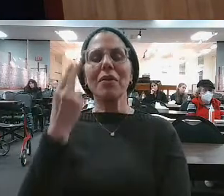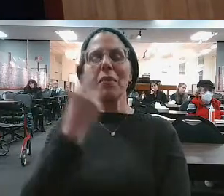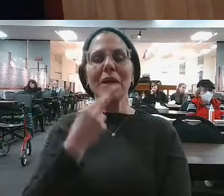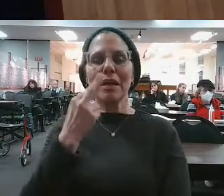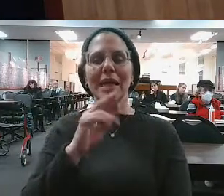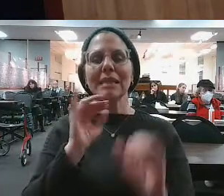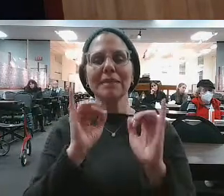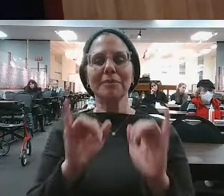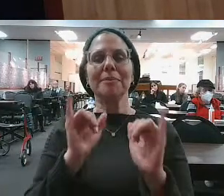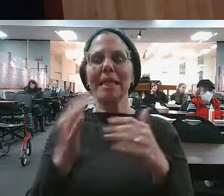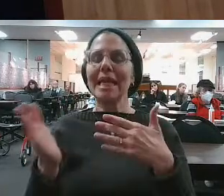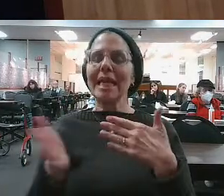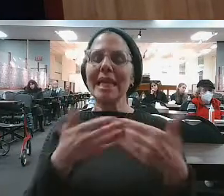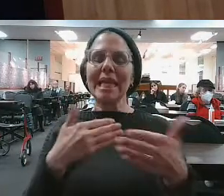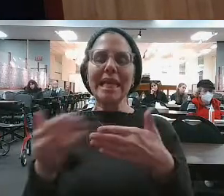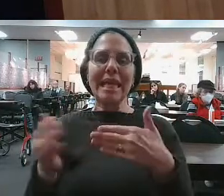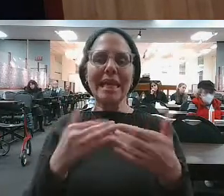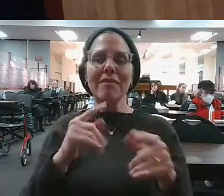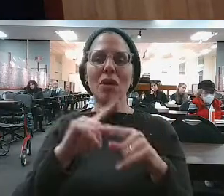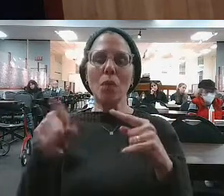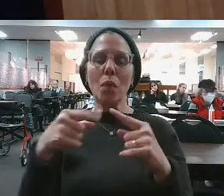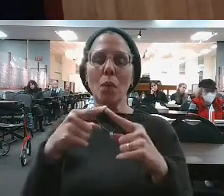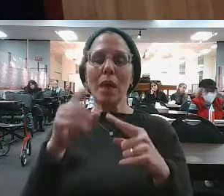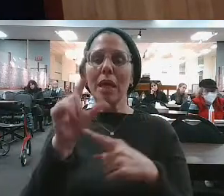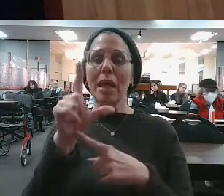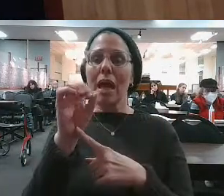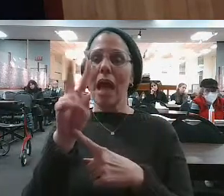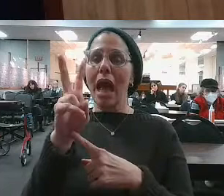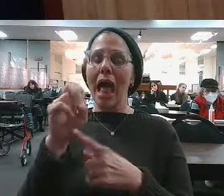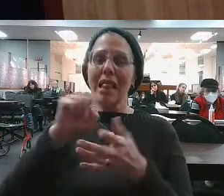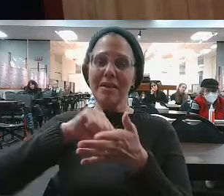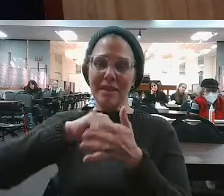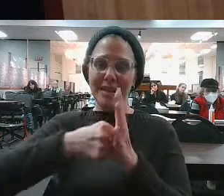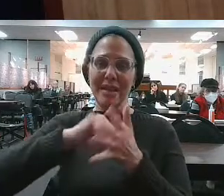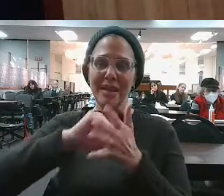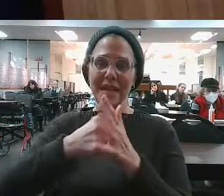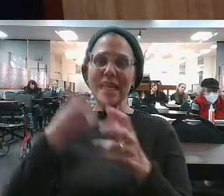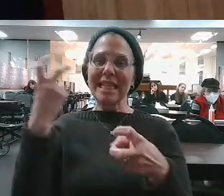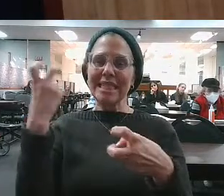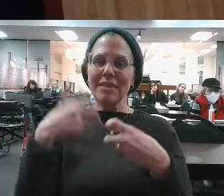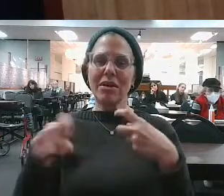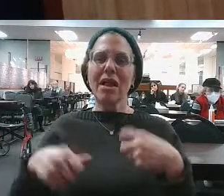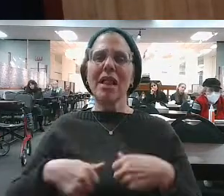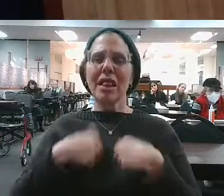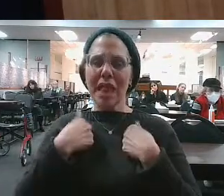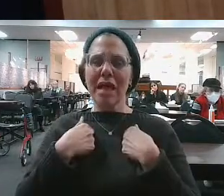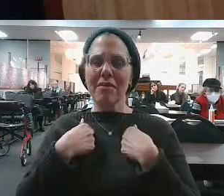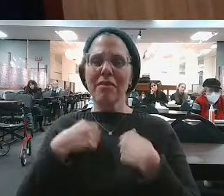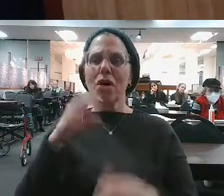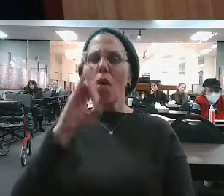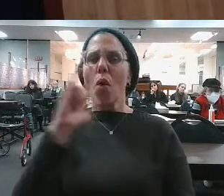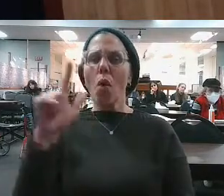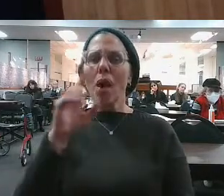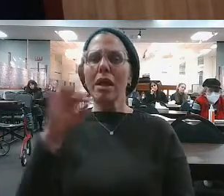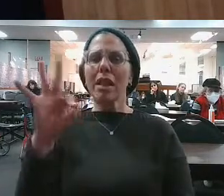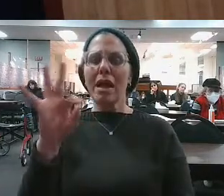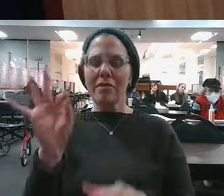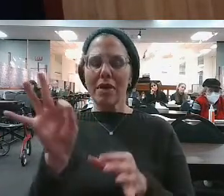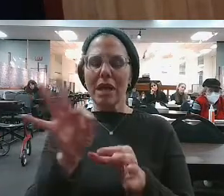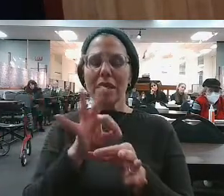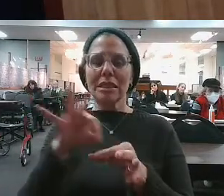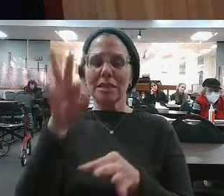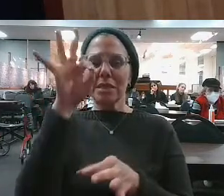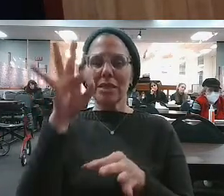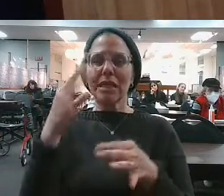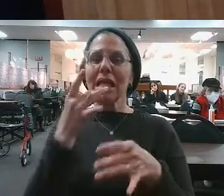where he realizes is that even when the olive is pressed and it's difficult in life, the oil of spiritual